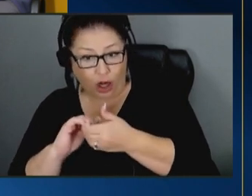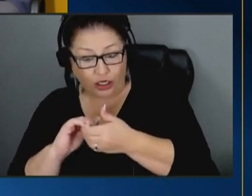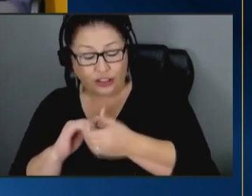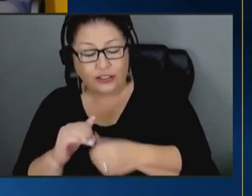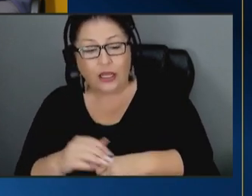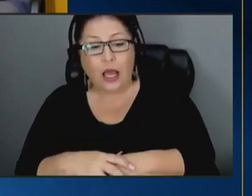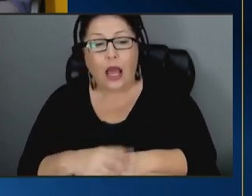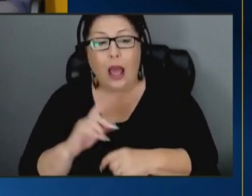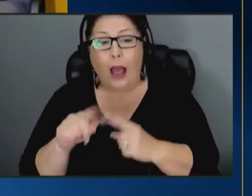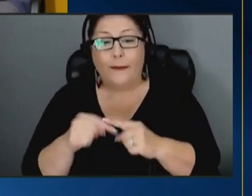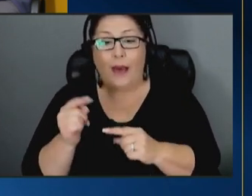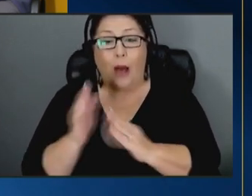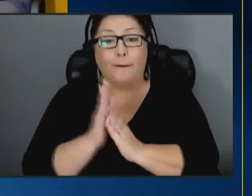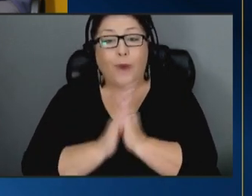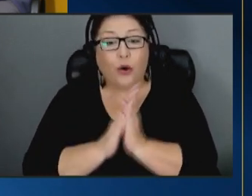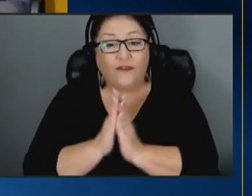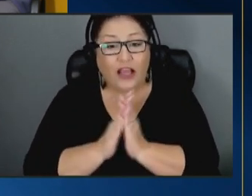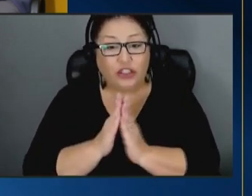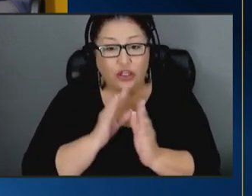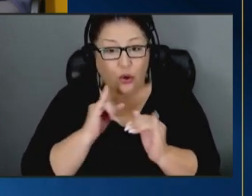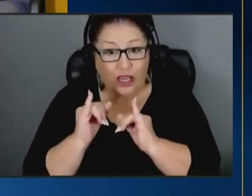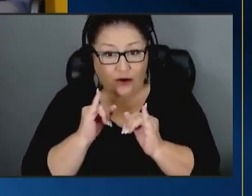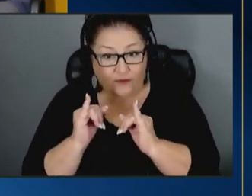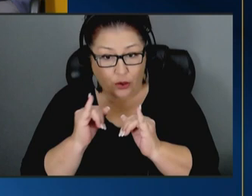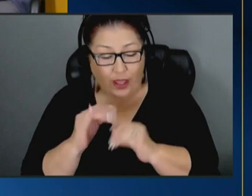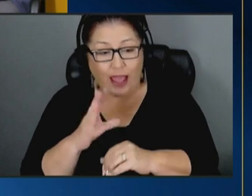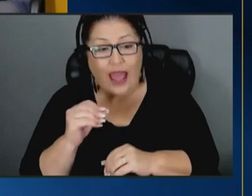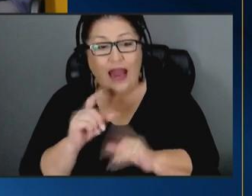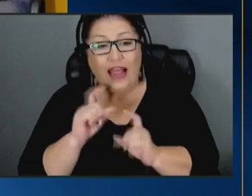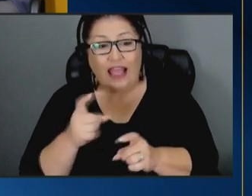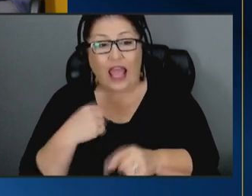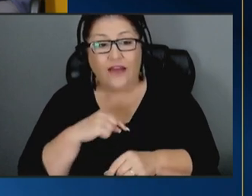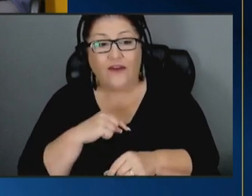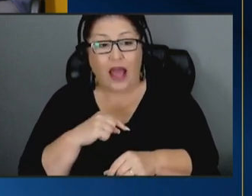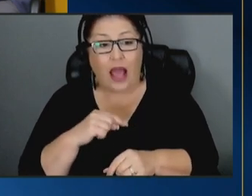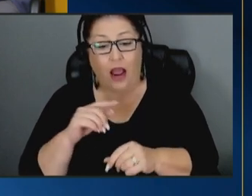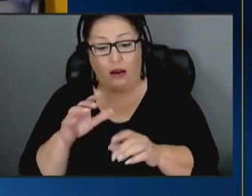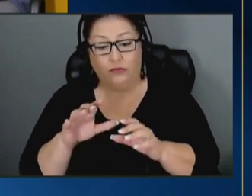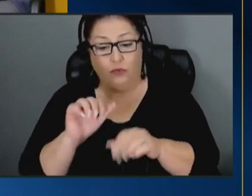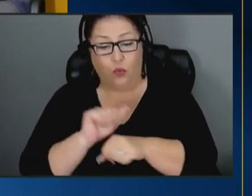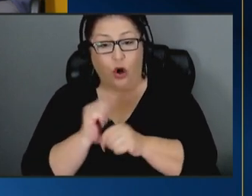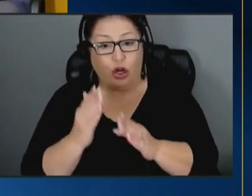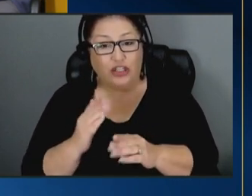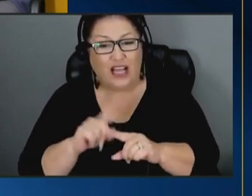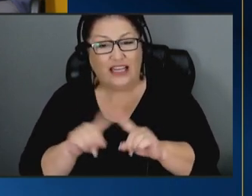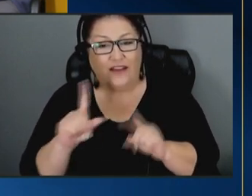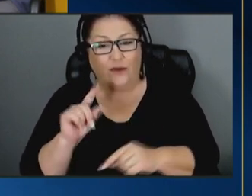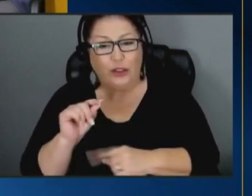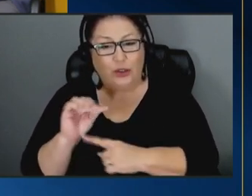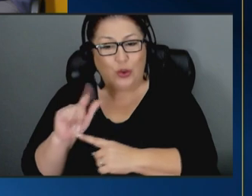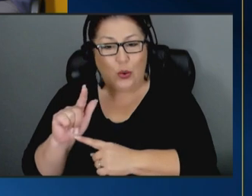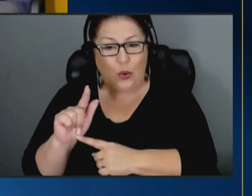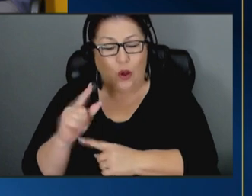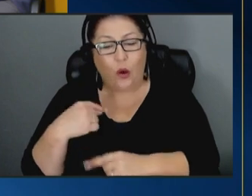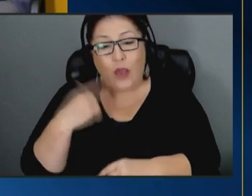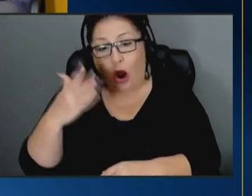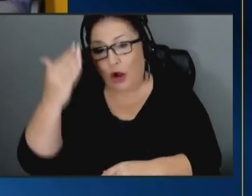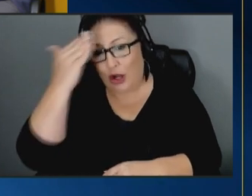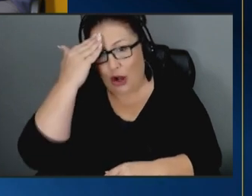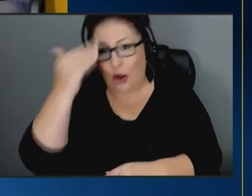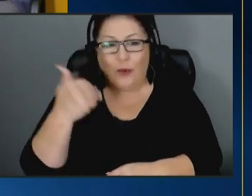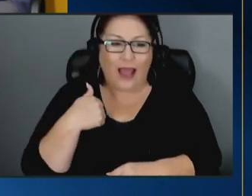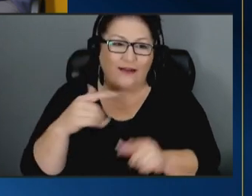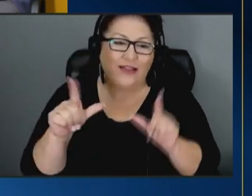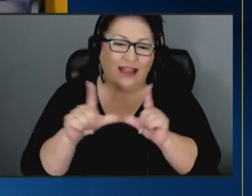motivational interviewing and it gave our workforce a different tool we already knew that we have licensed